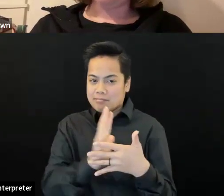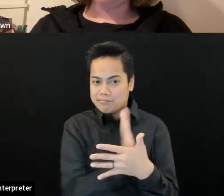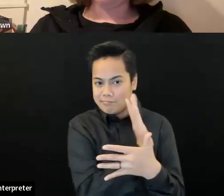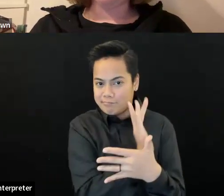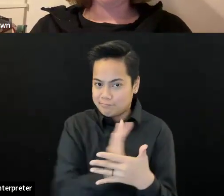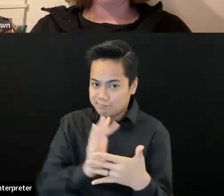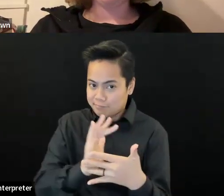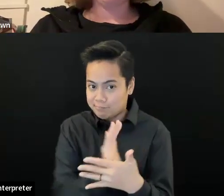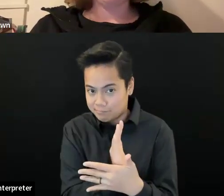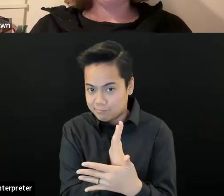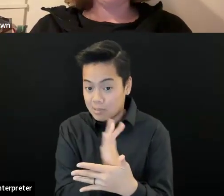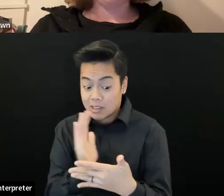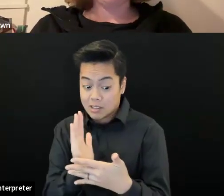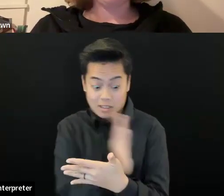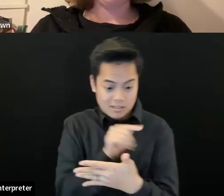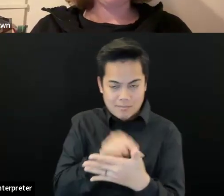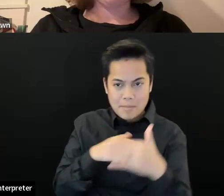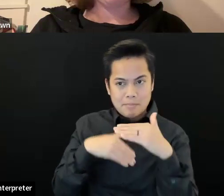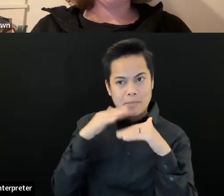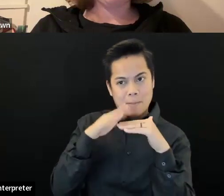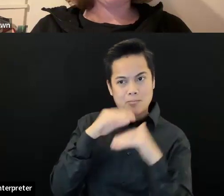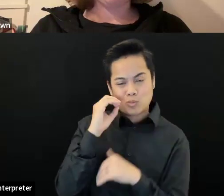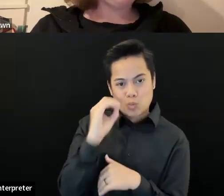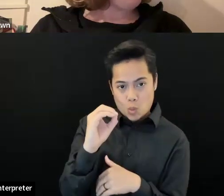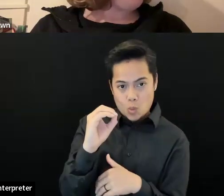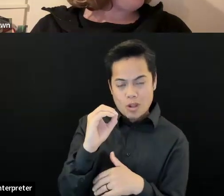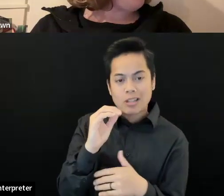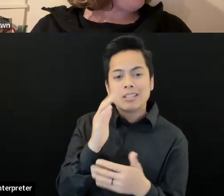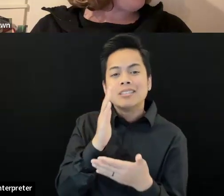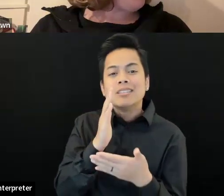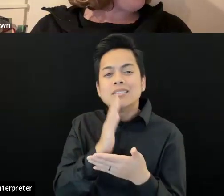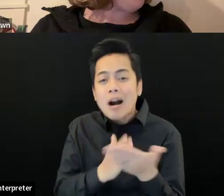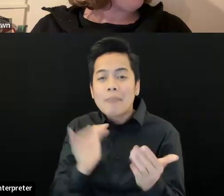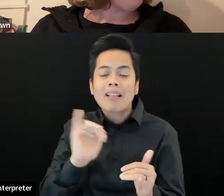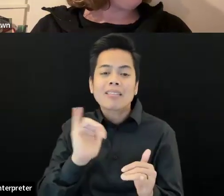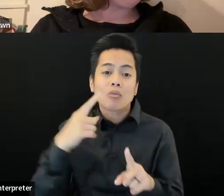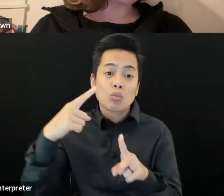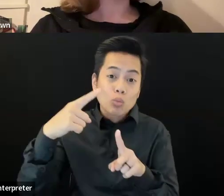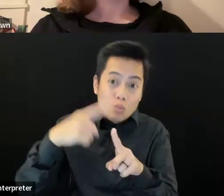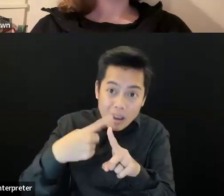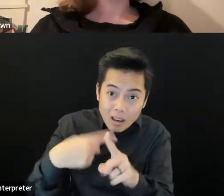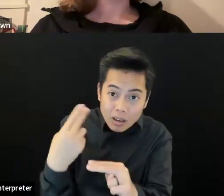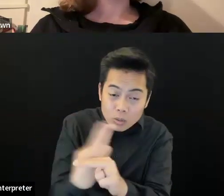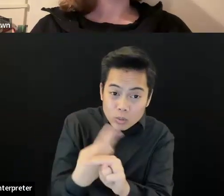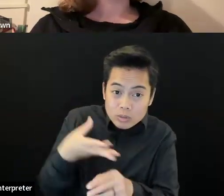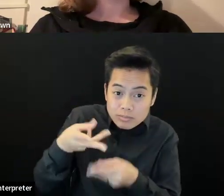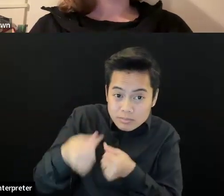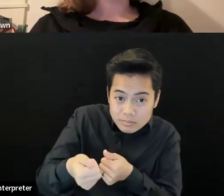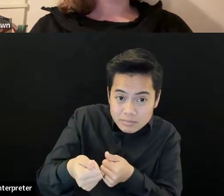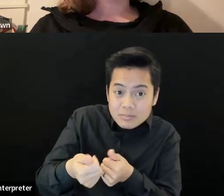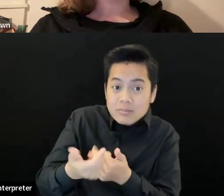exceptions, well, they'll still be sliding scale, but things like renting to use the sort of side conference room and things like that for your